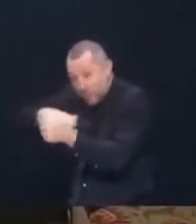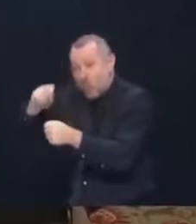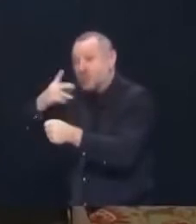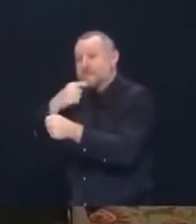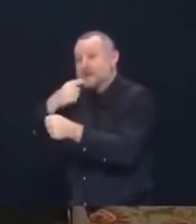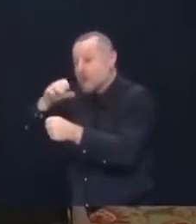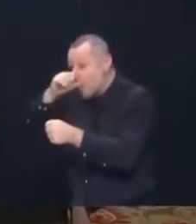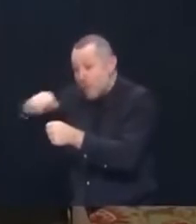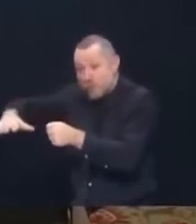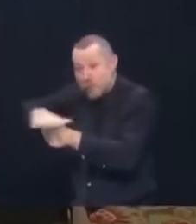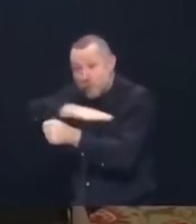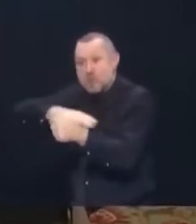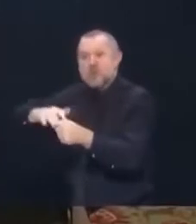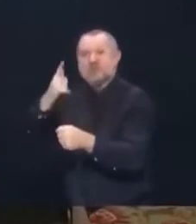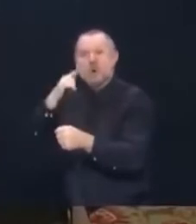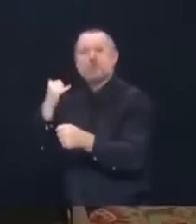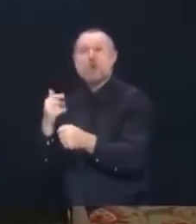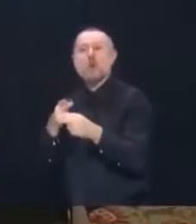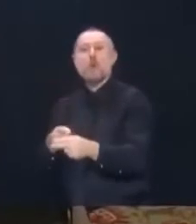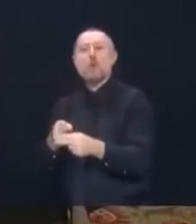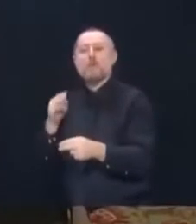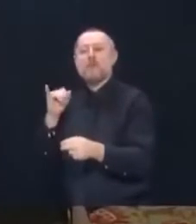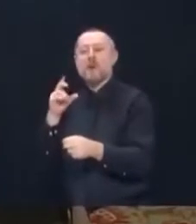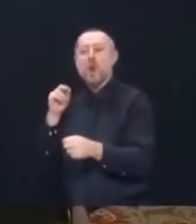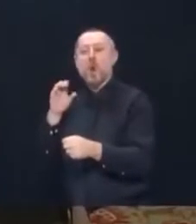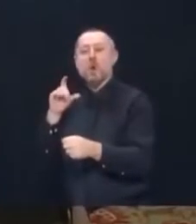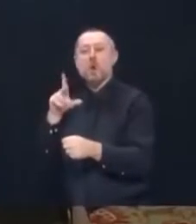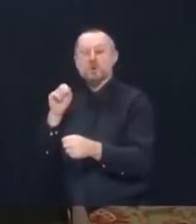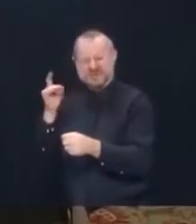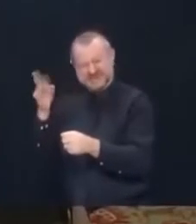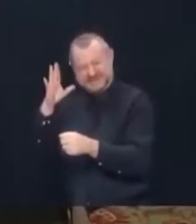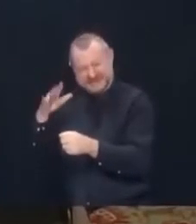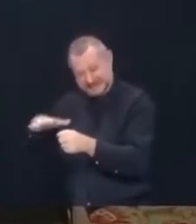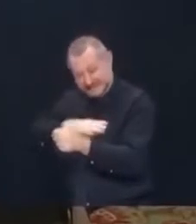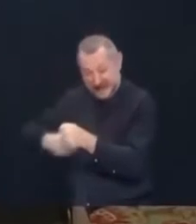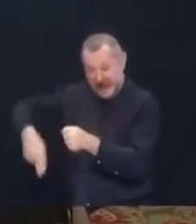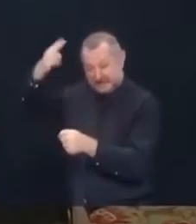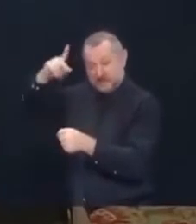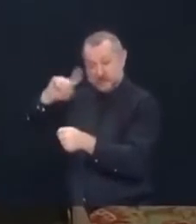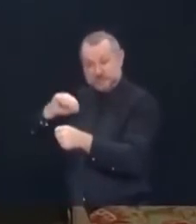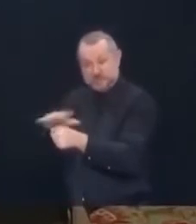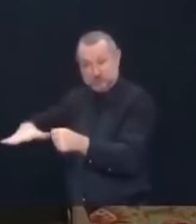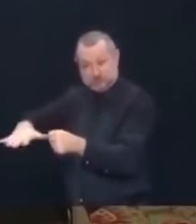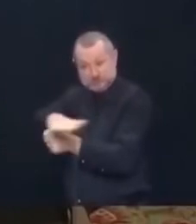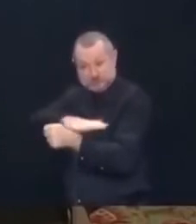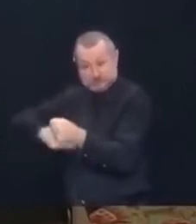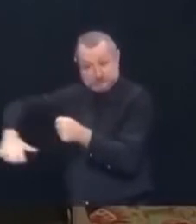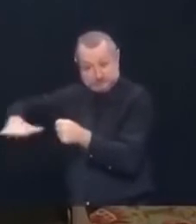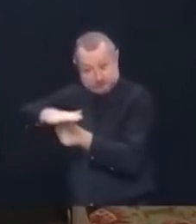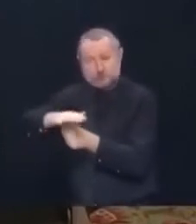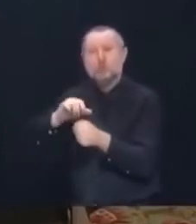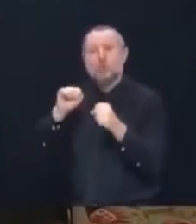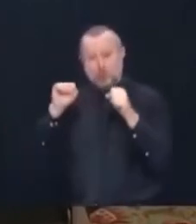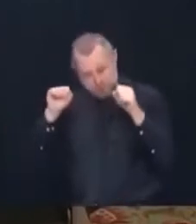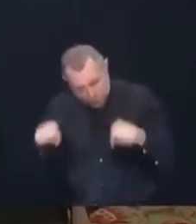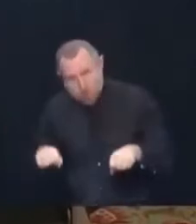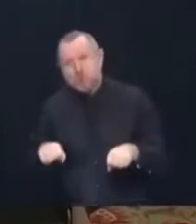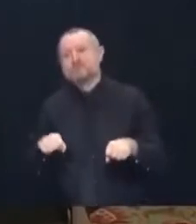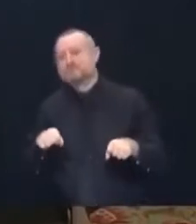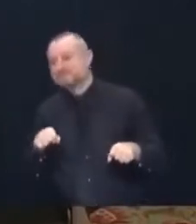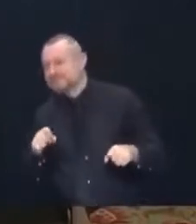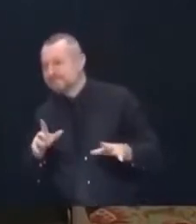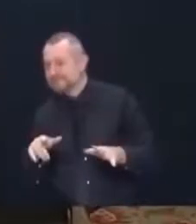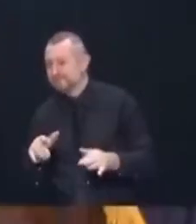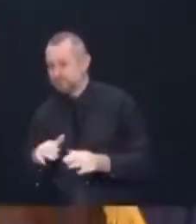infected zone. The schools can remain open in an